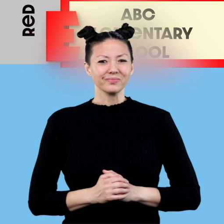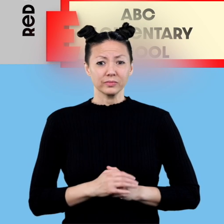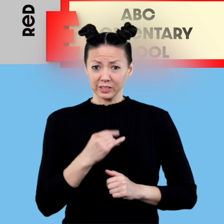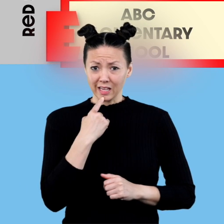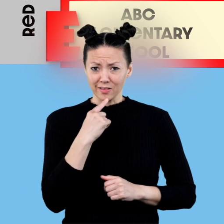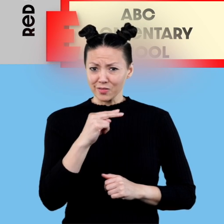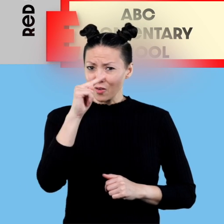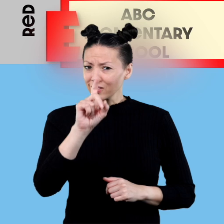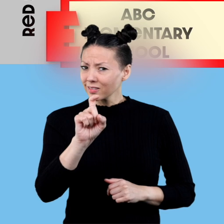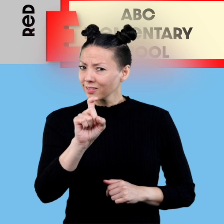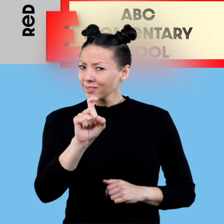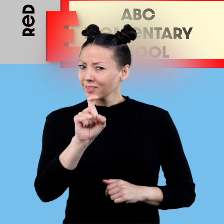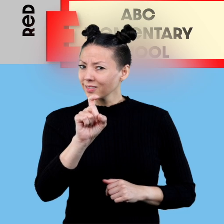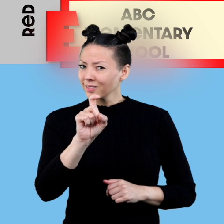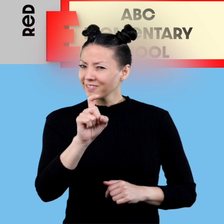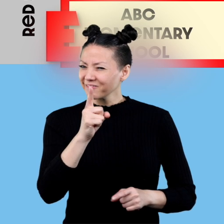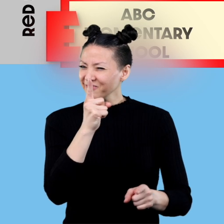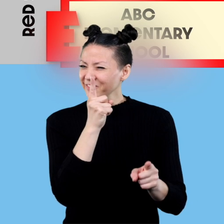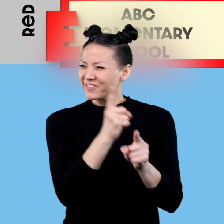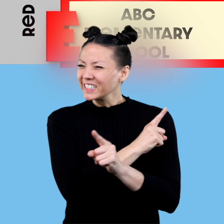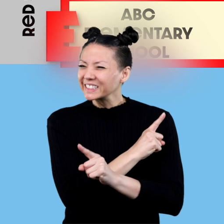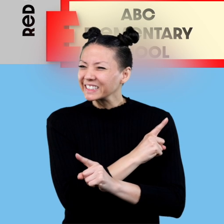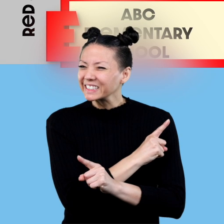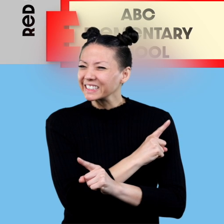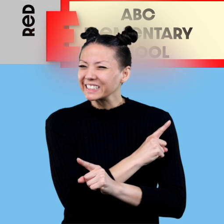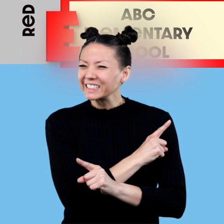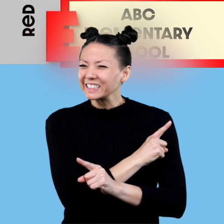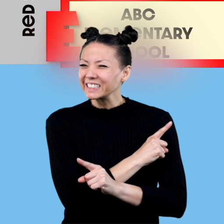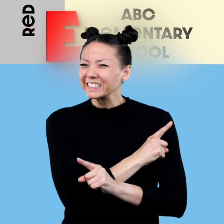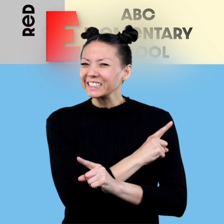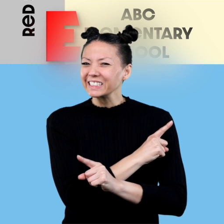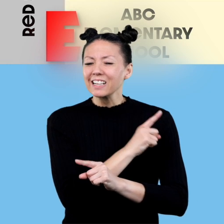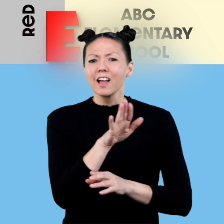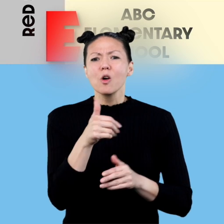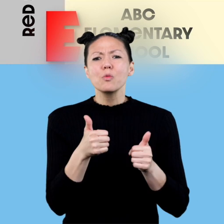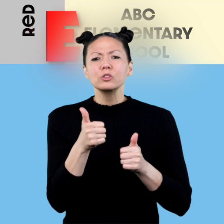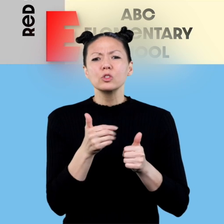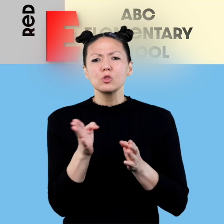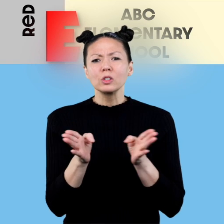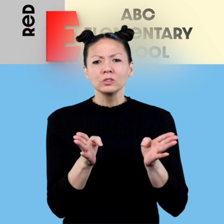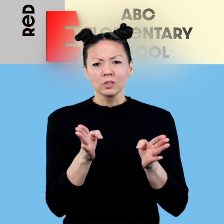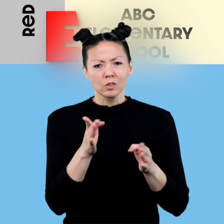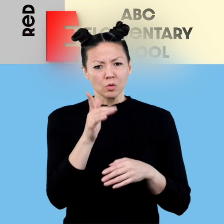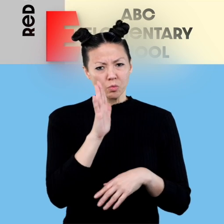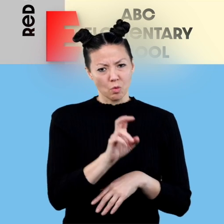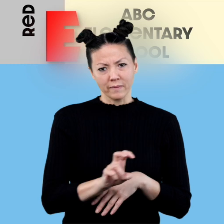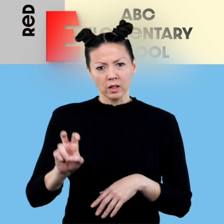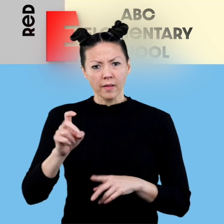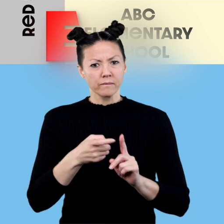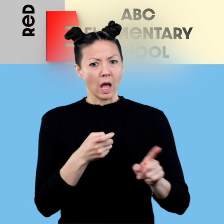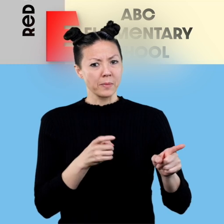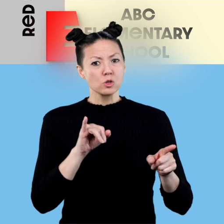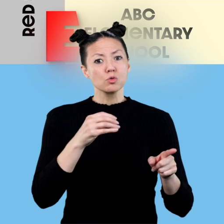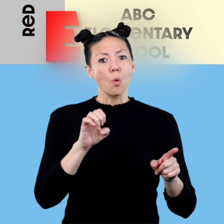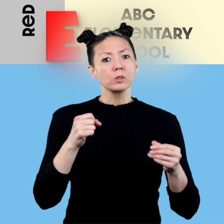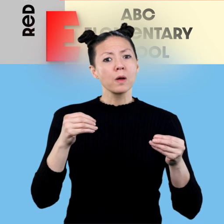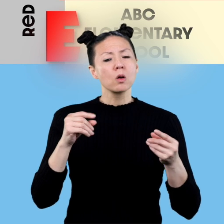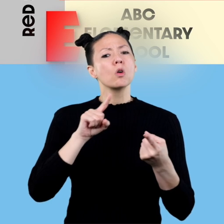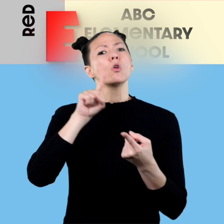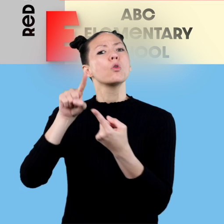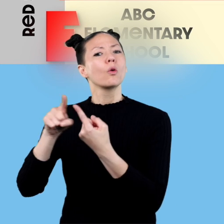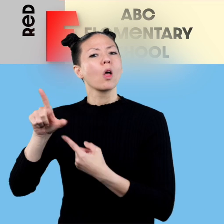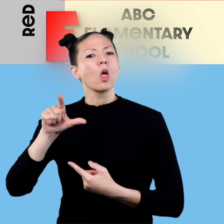Did you say north? That's right! Which direction would you travel from Joe's Market